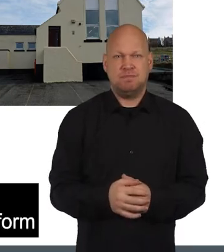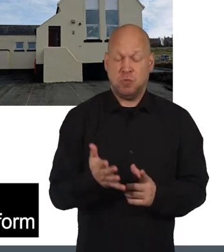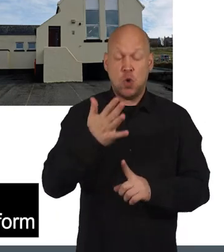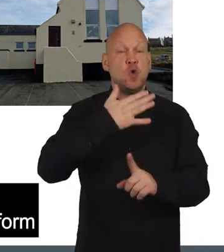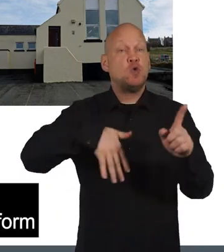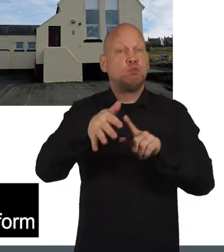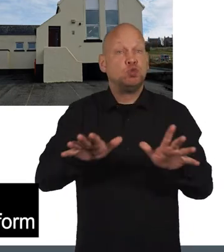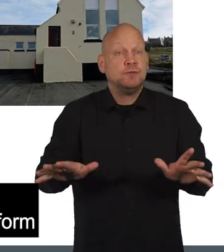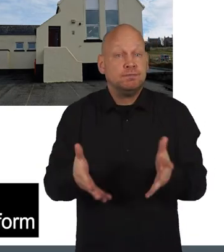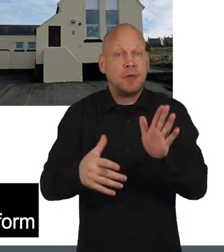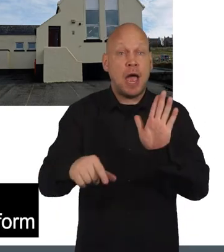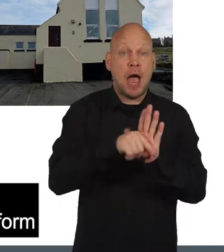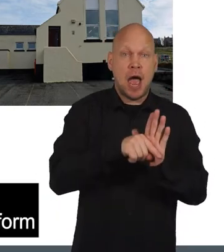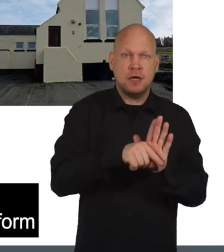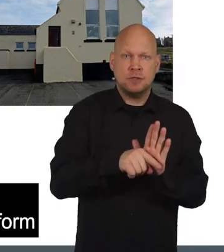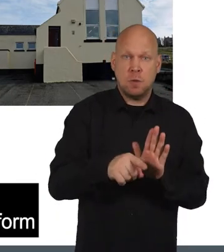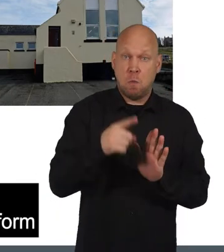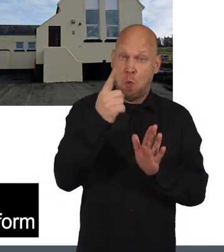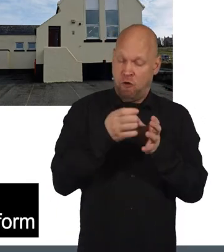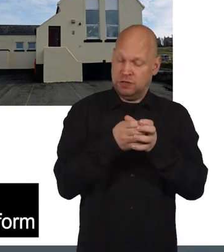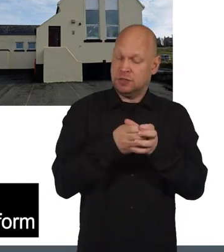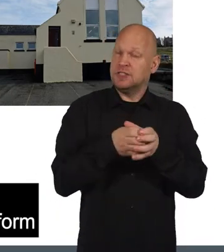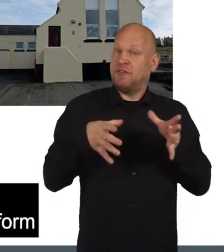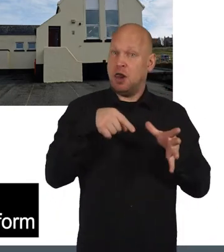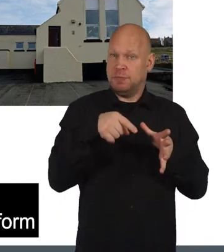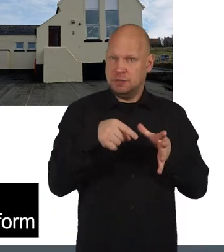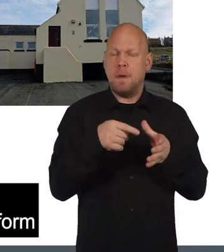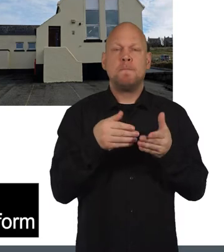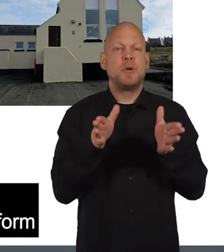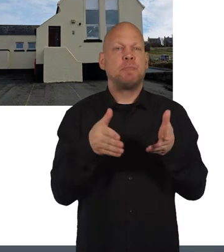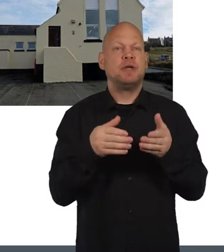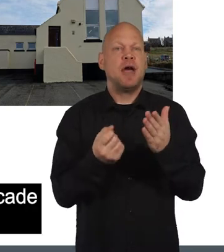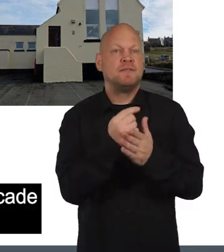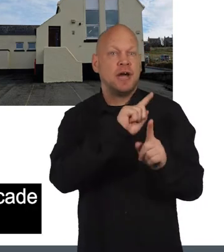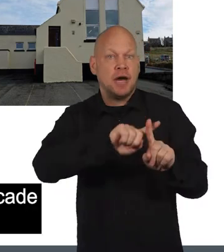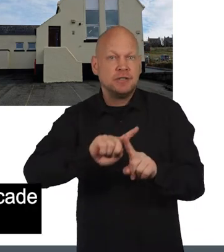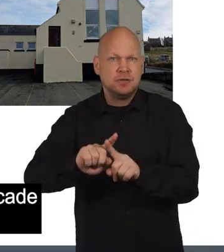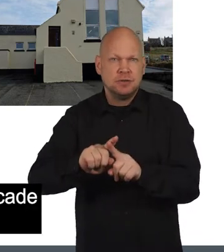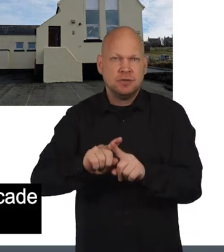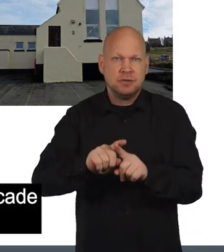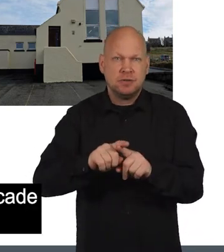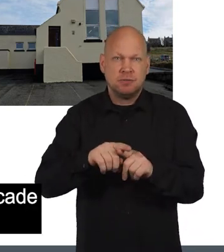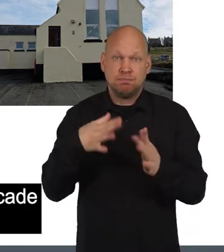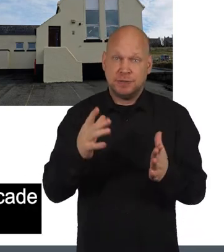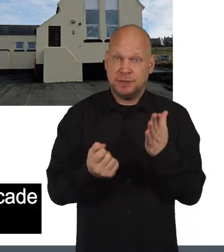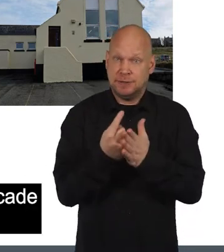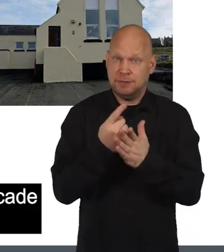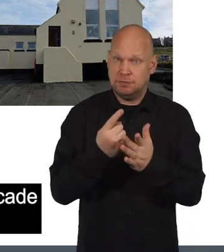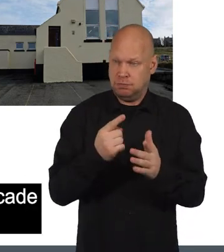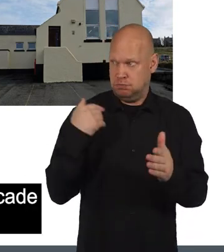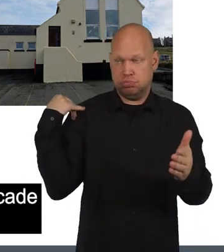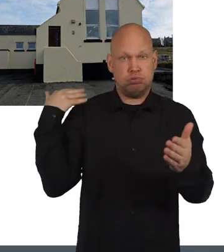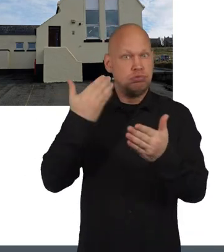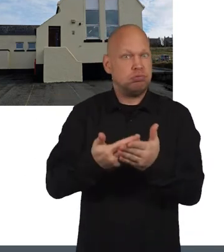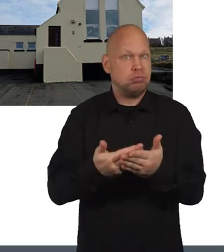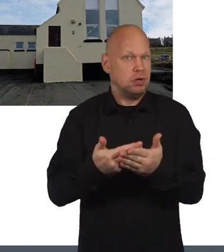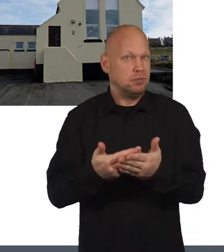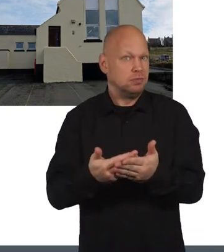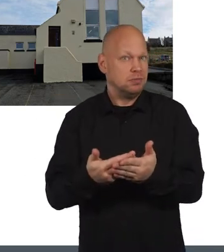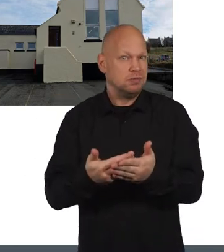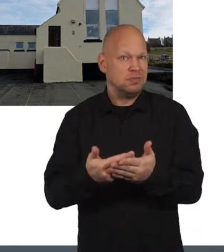The Community Empowerment Act is one development in public service reform, which has been happening over the last decade in Scotland.